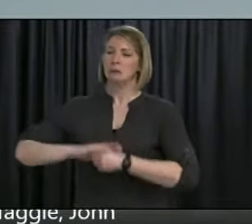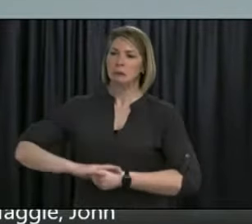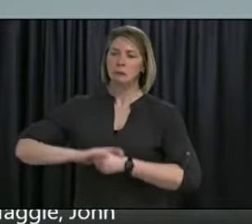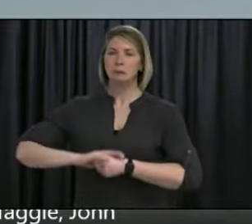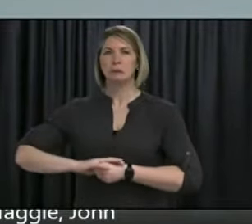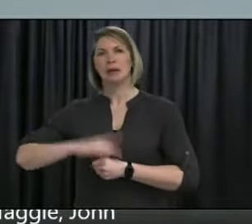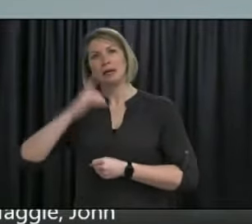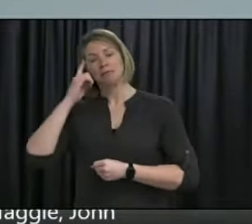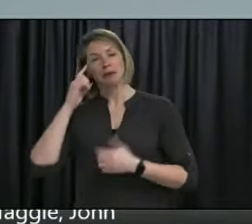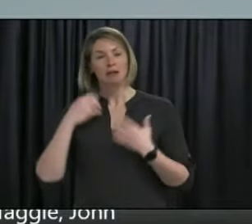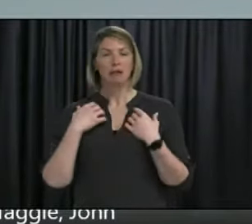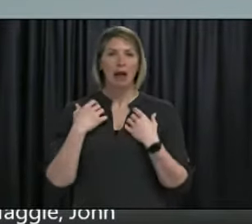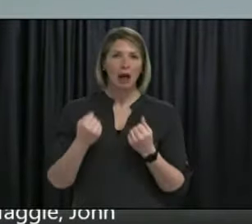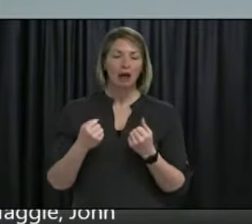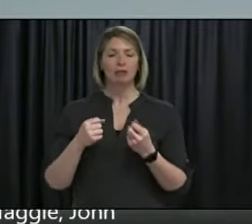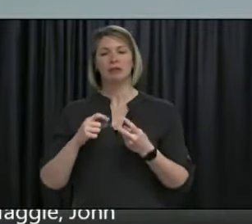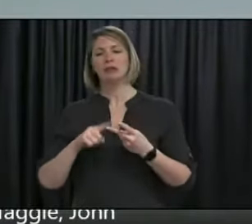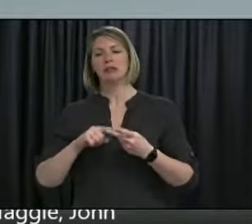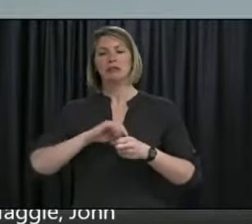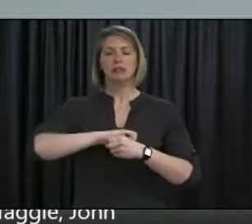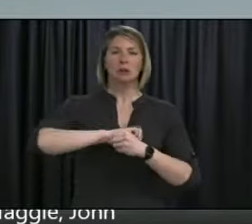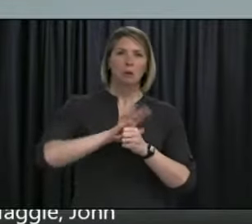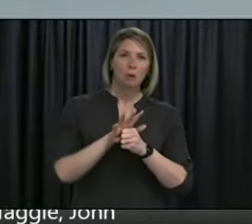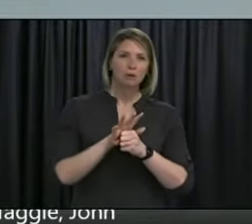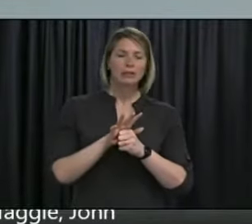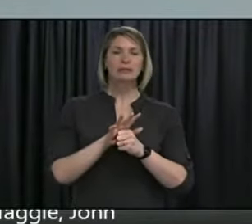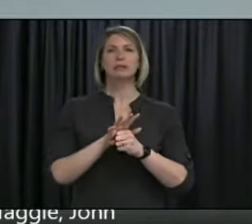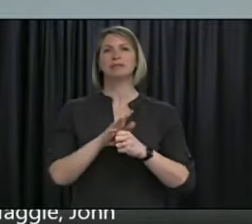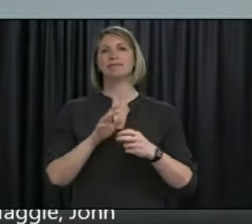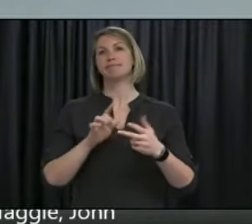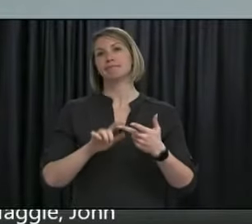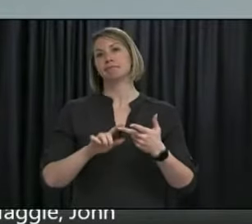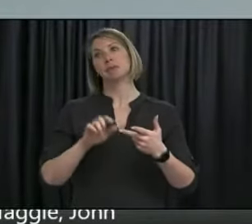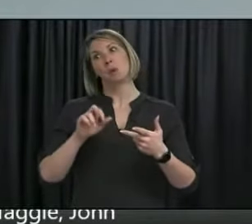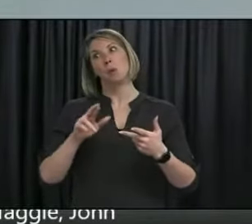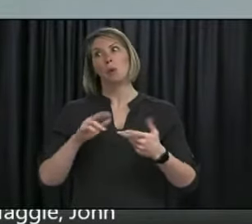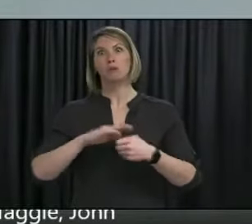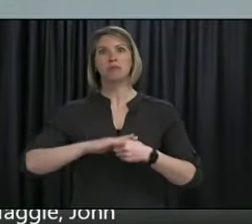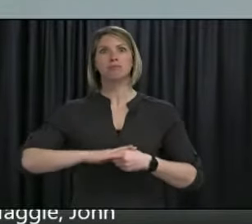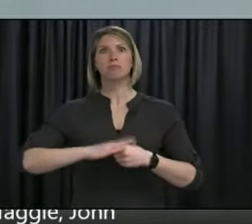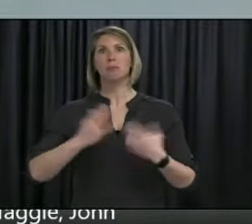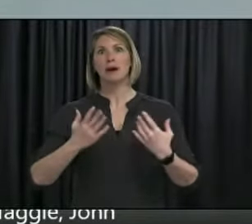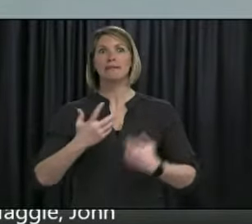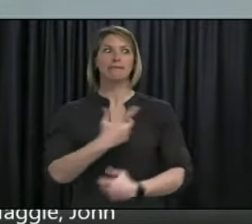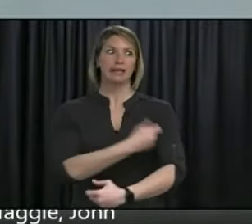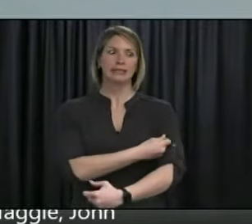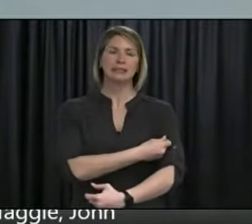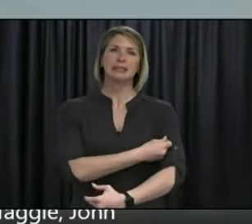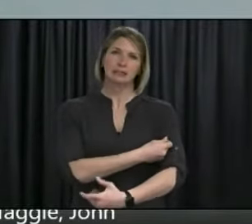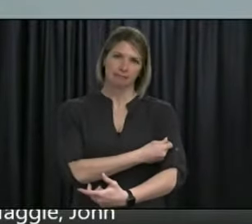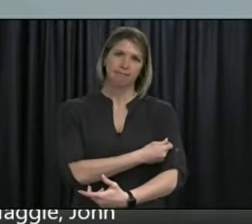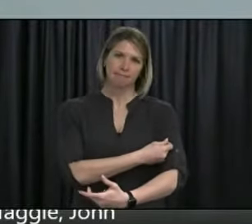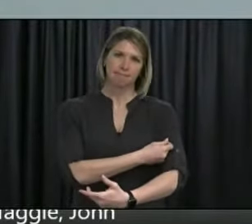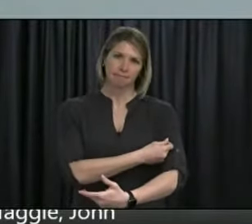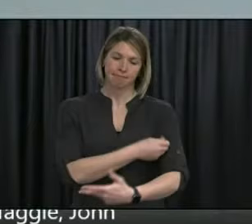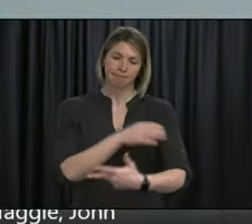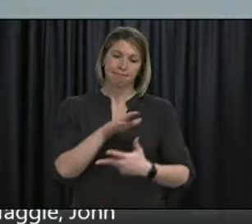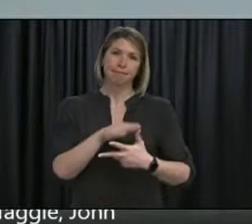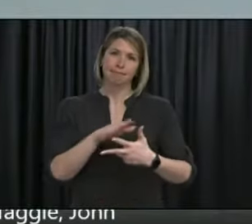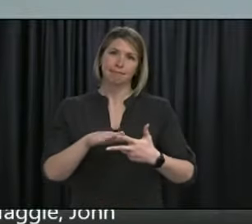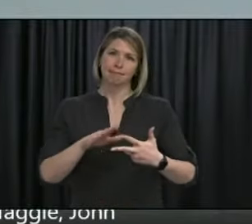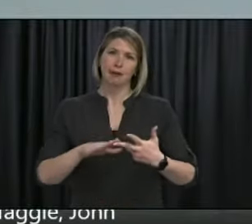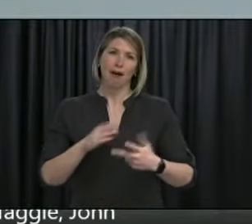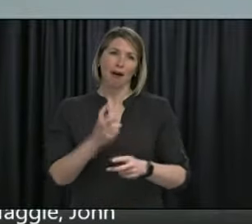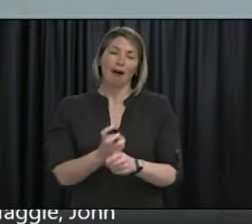issues or around COVID and its stresses, or indeed around vaccine. There are resources available